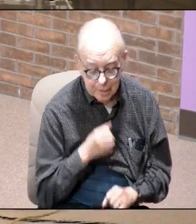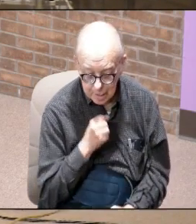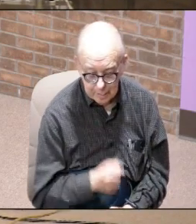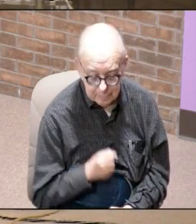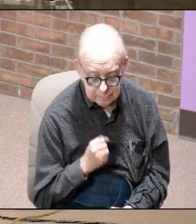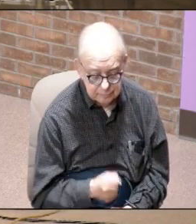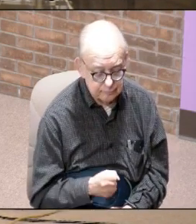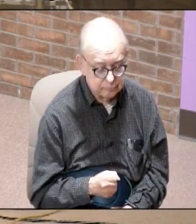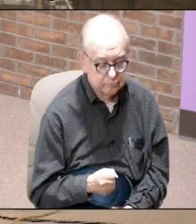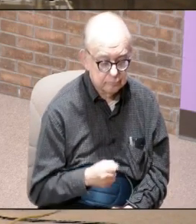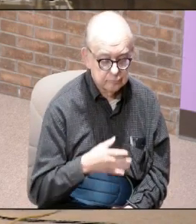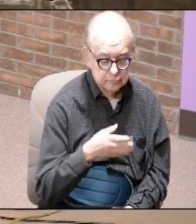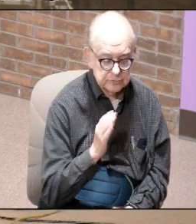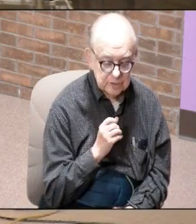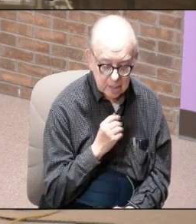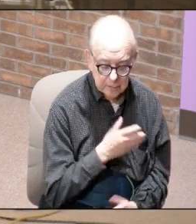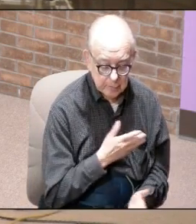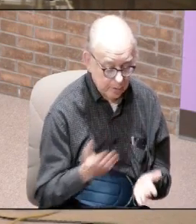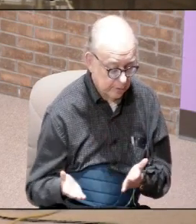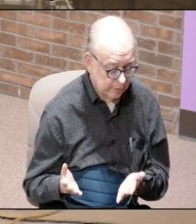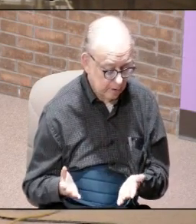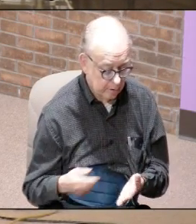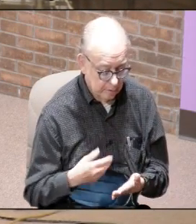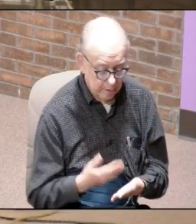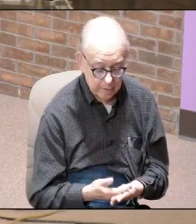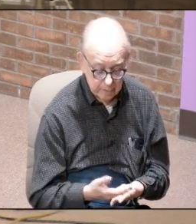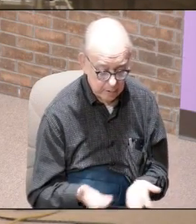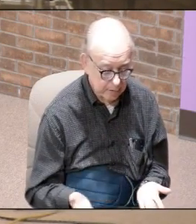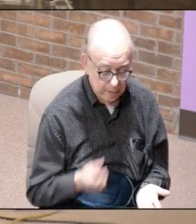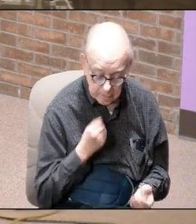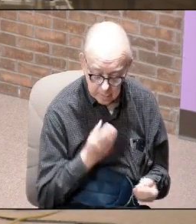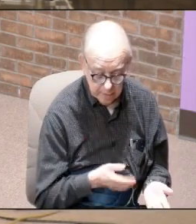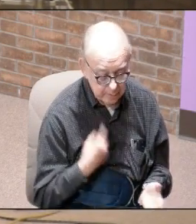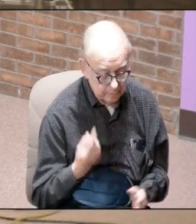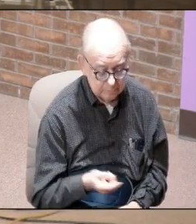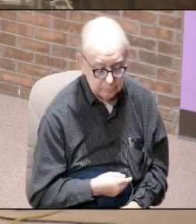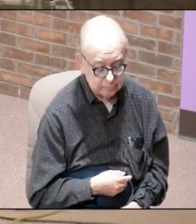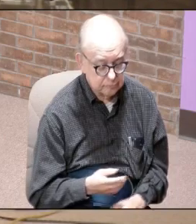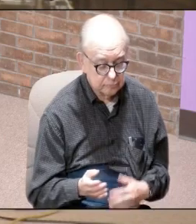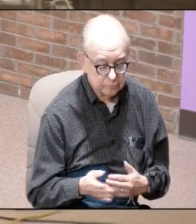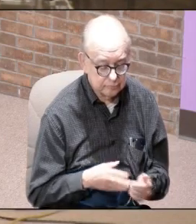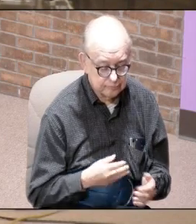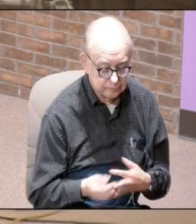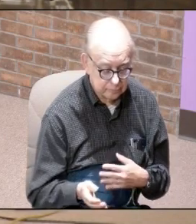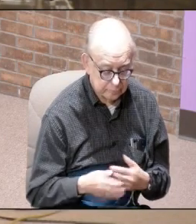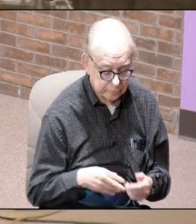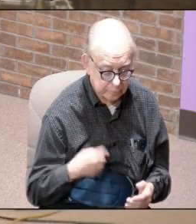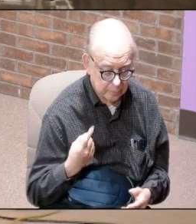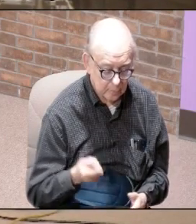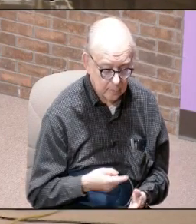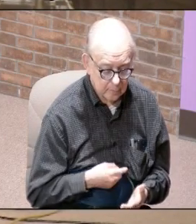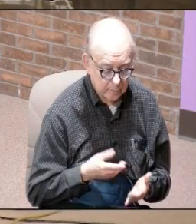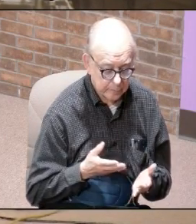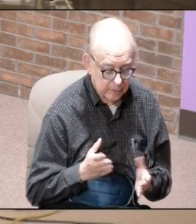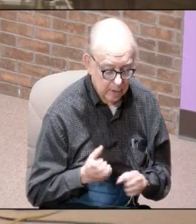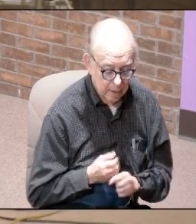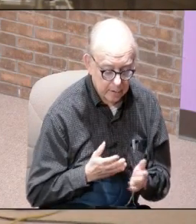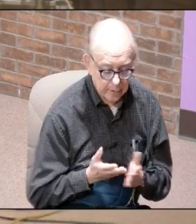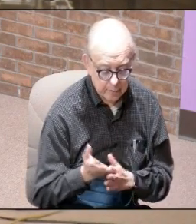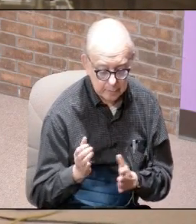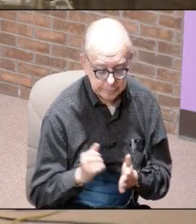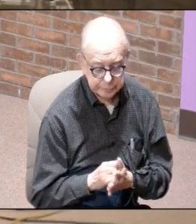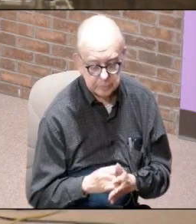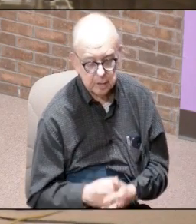he's brought us this far he ain't leaving us you know whatever it is we'll get through it you know we've done these